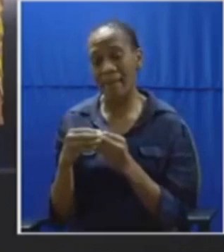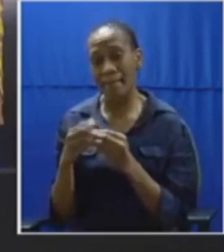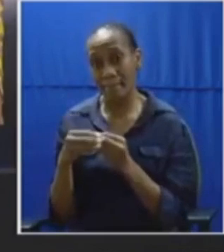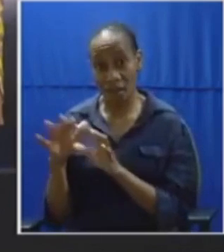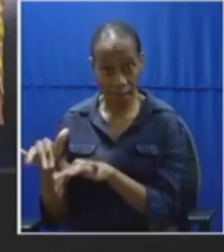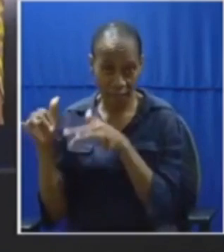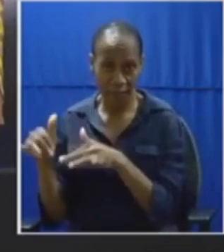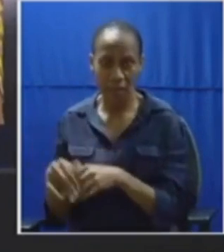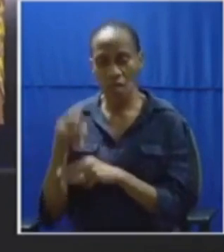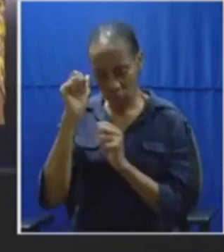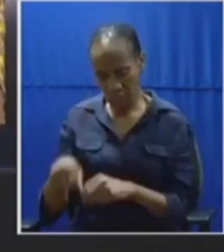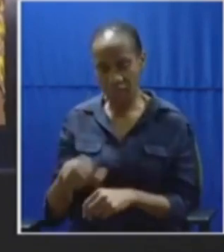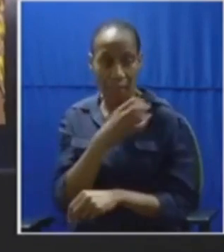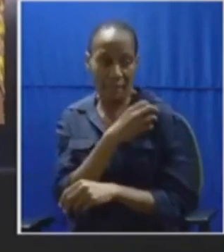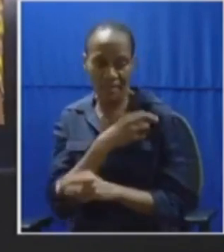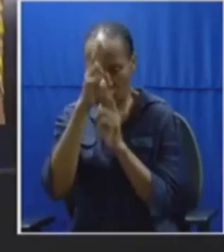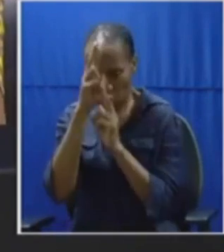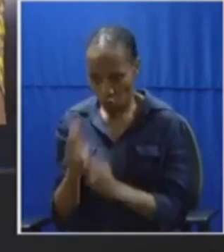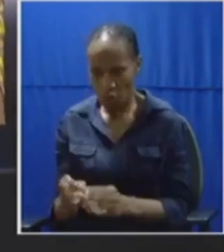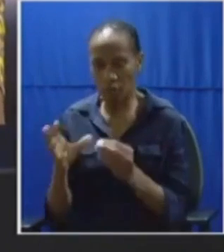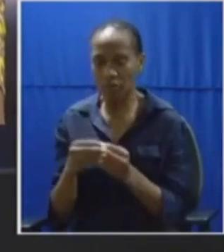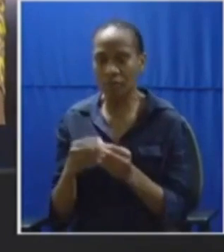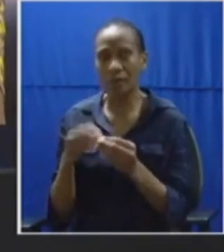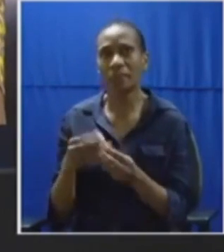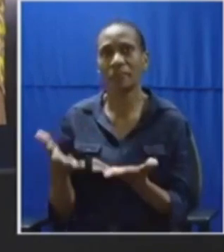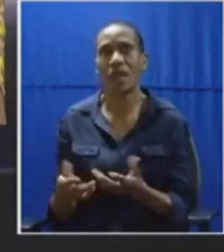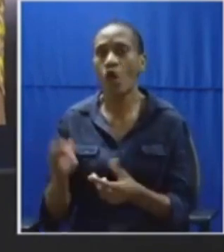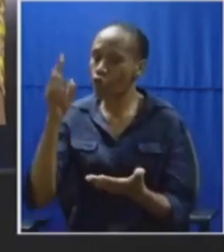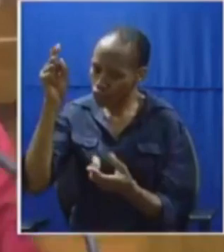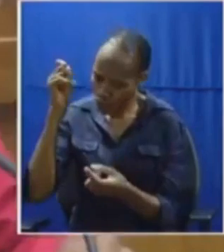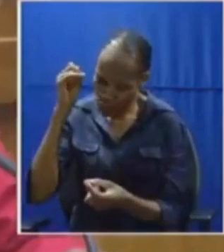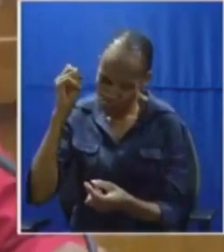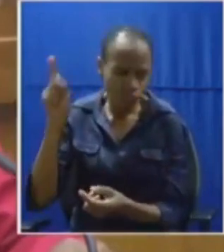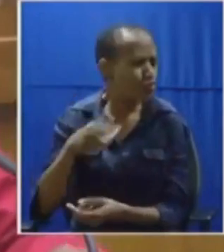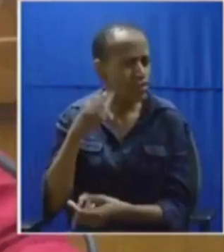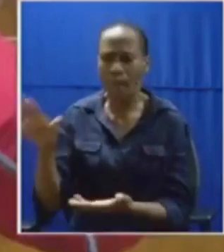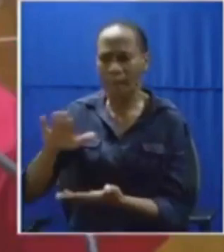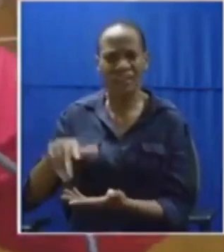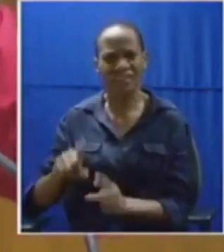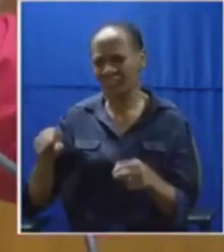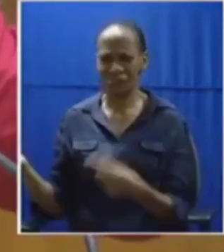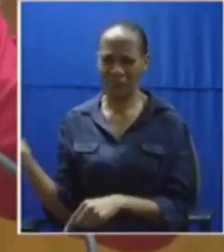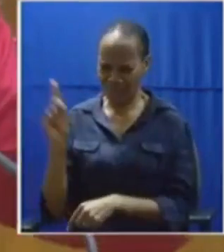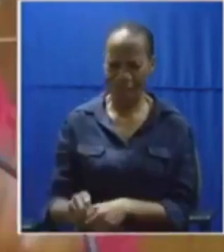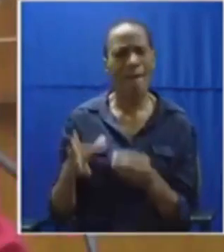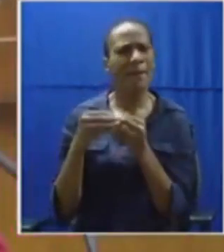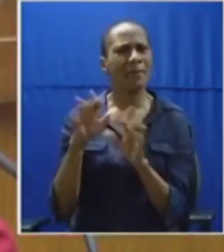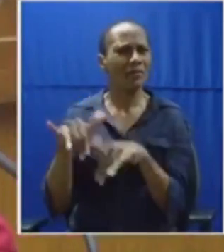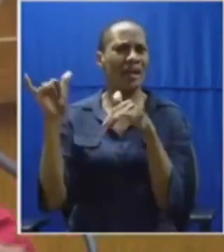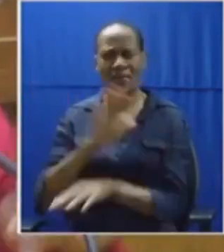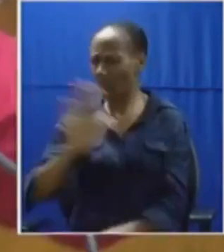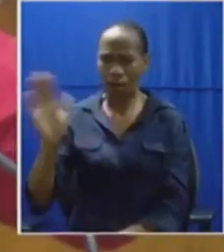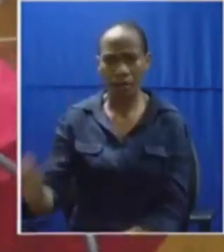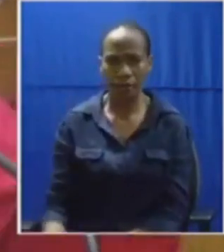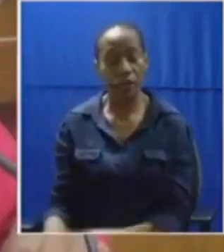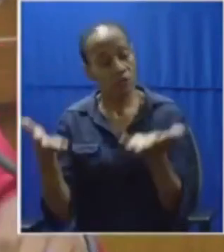mkonyan the minister she's in a wrong place she's not supposed to be here to start with so president